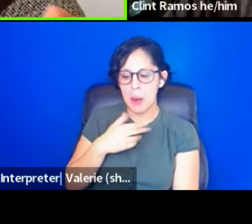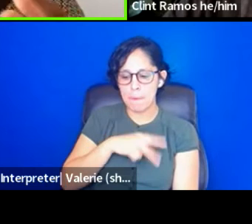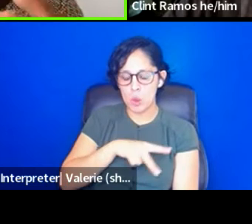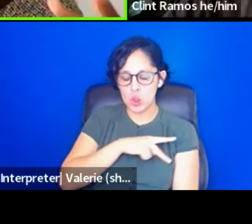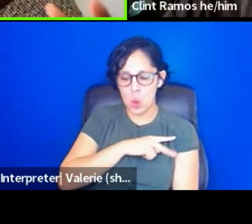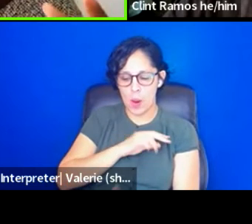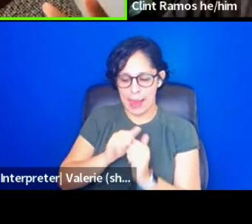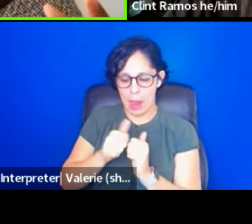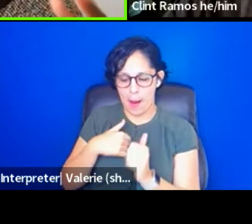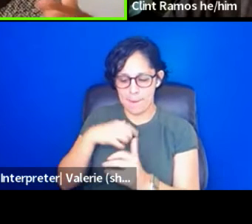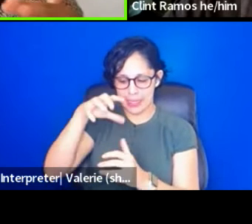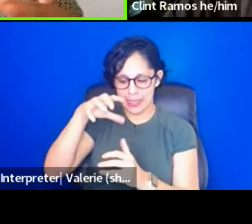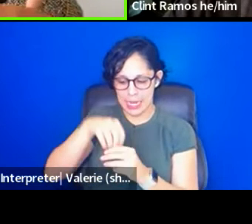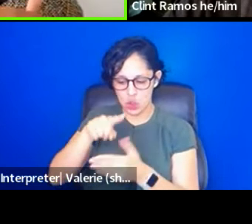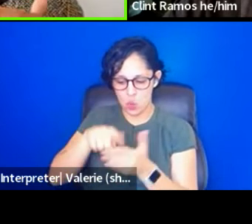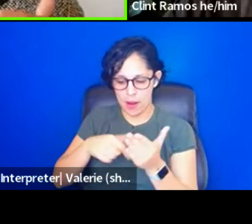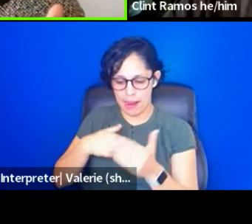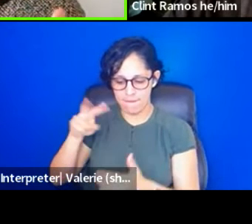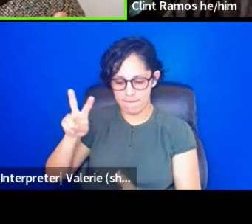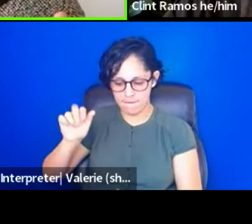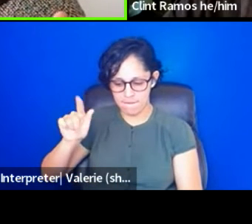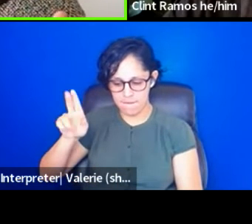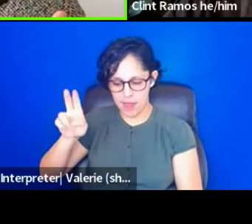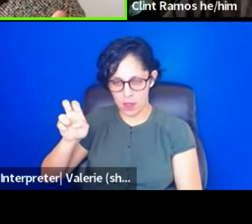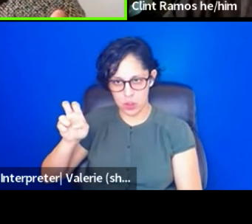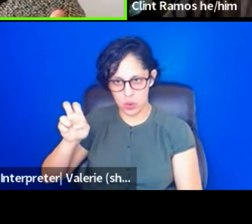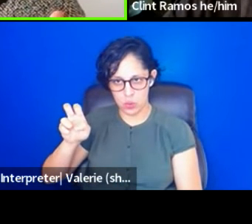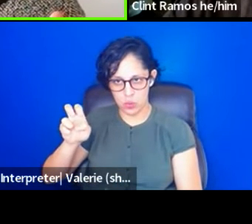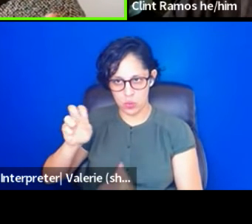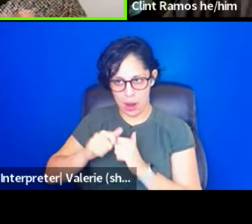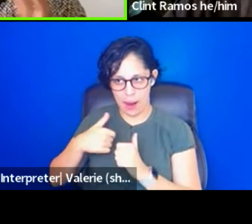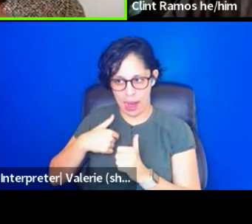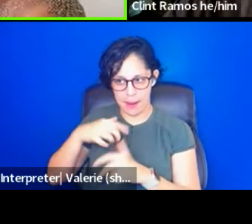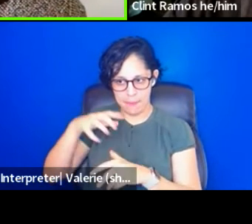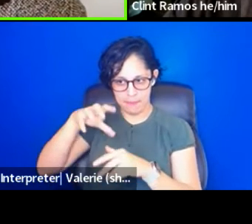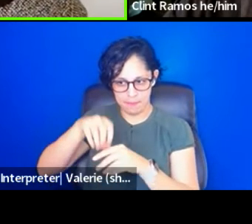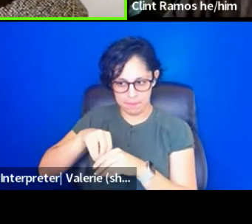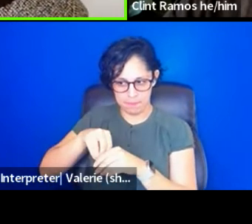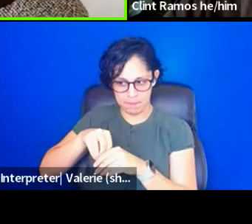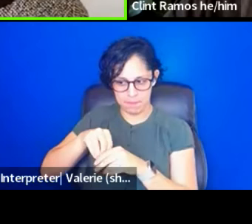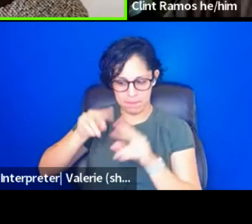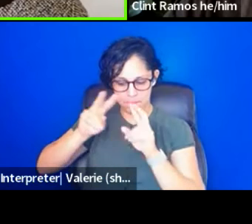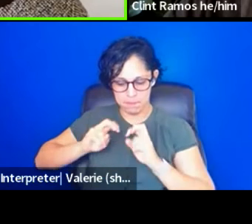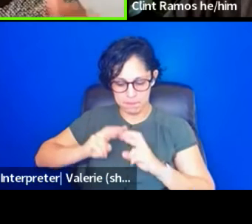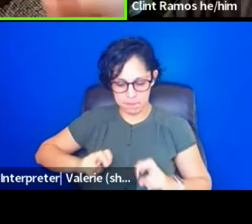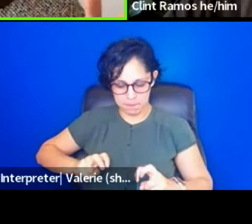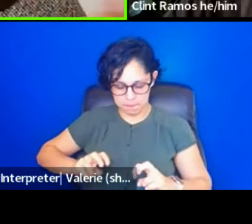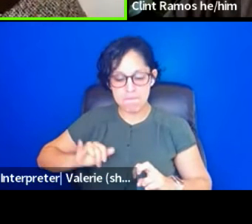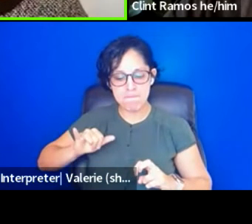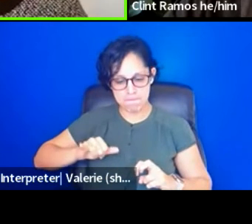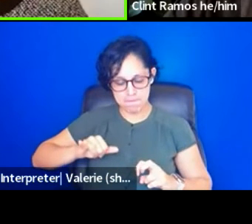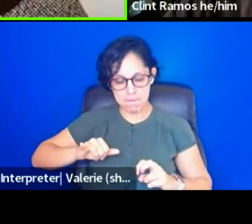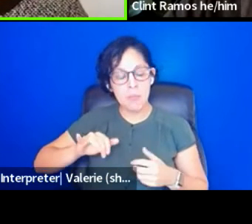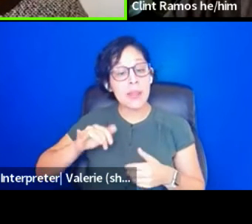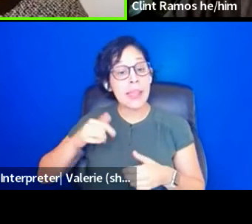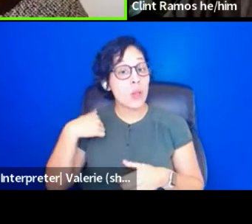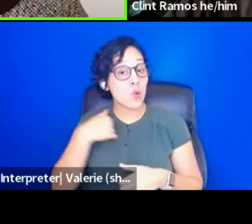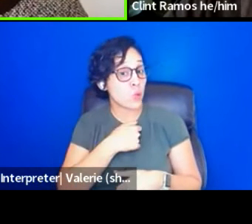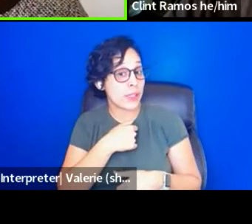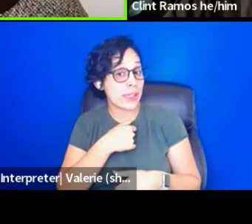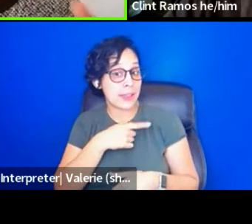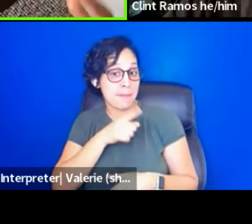engaging, what I value and the, I've recently been, we haven't brought boards